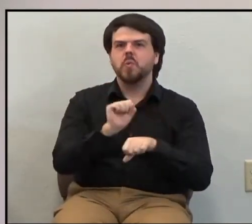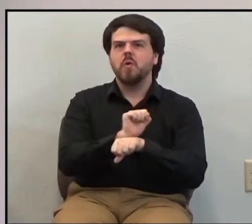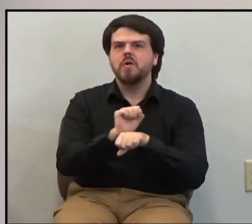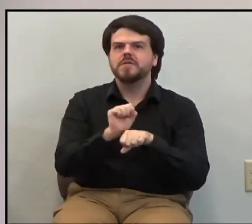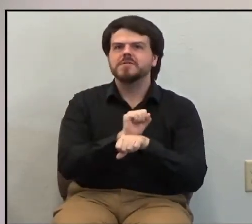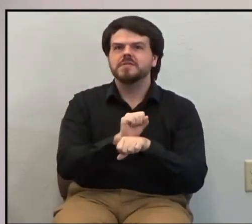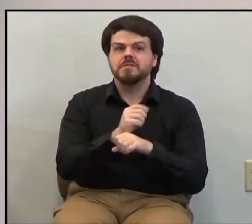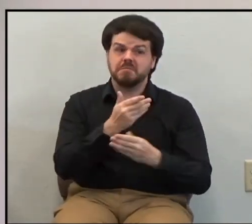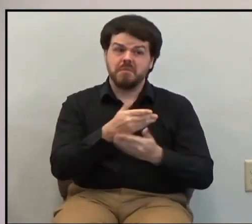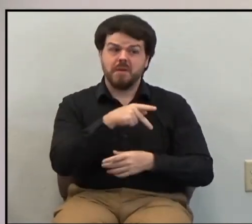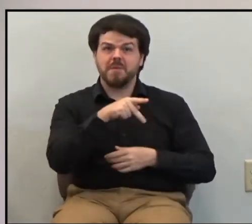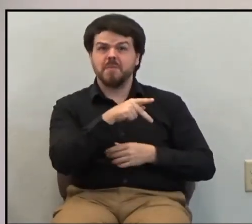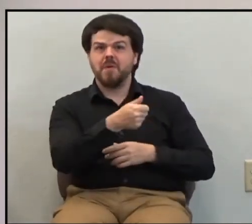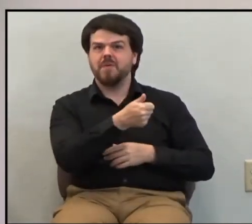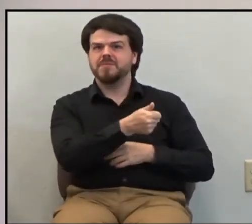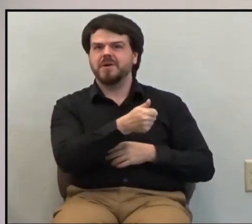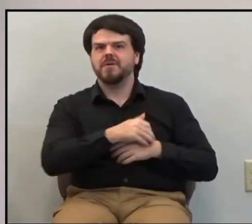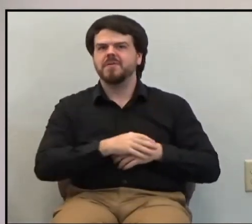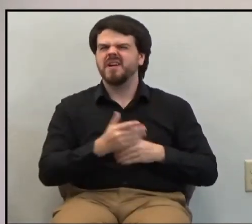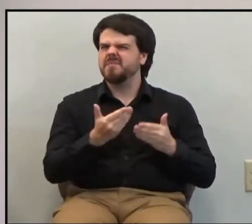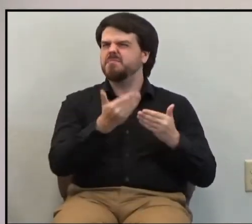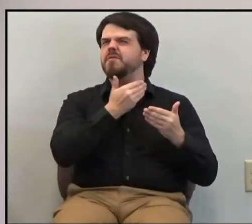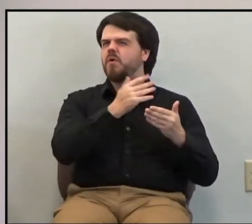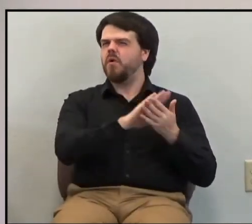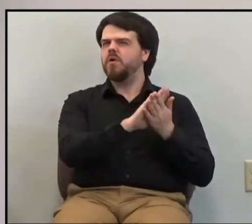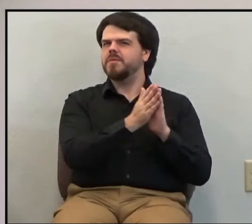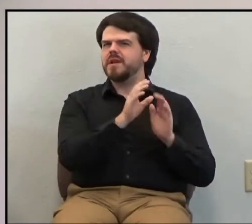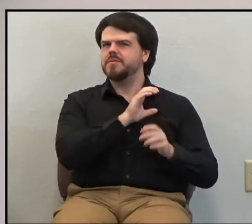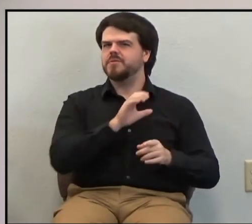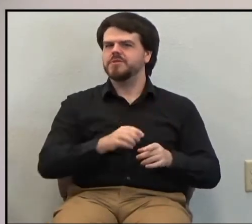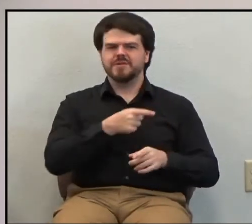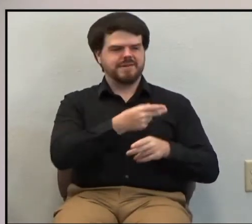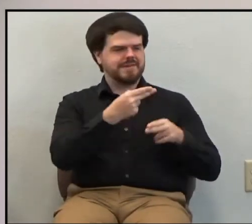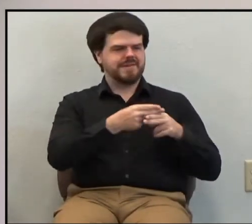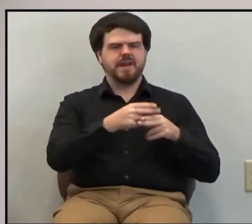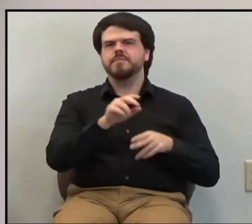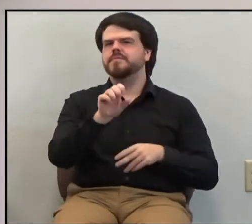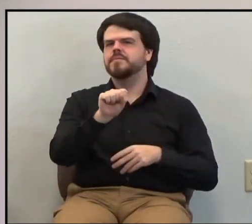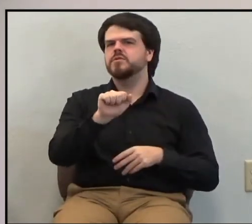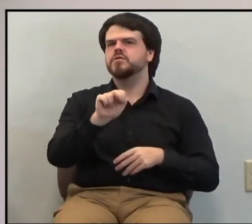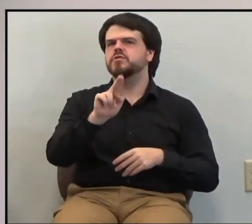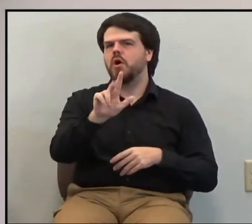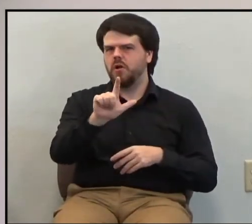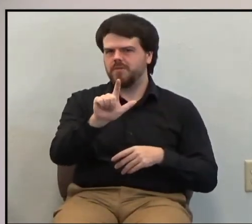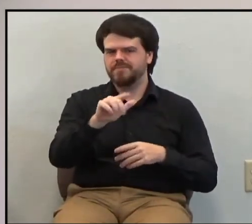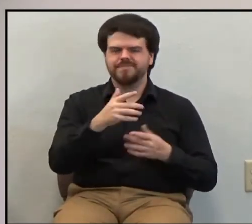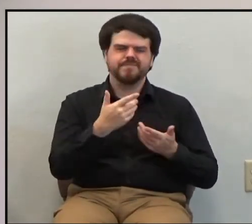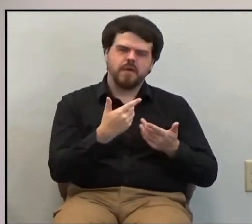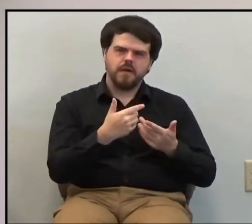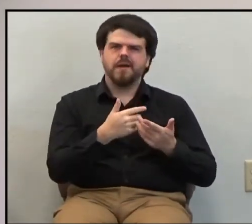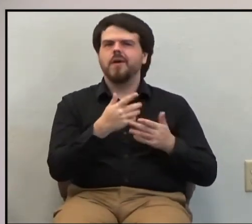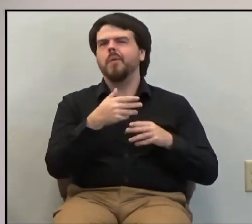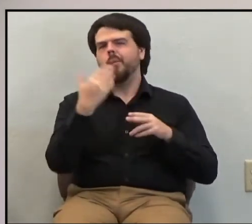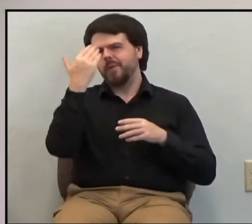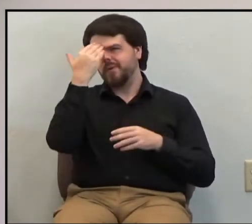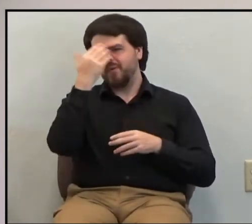who at this time, before he was a Christian, was Saul. But we'll call him Paul. We know him as Paul.